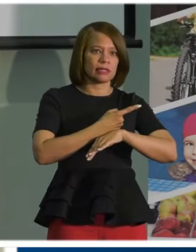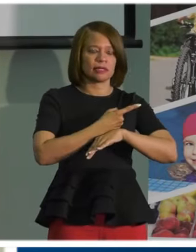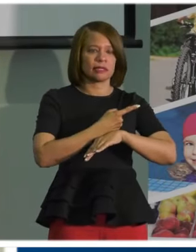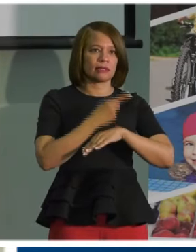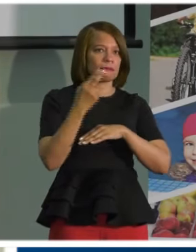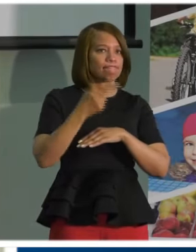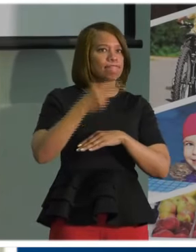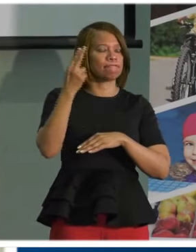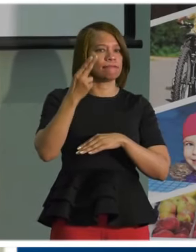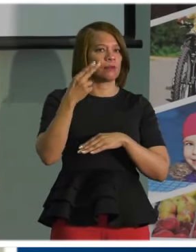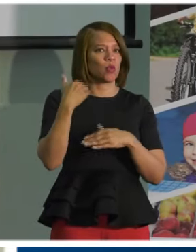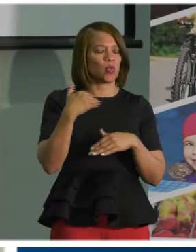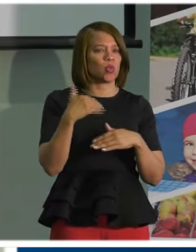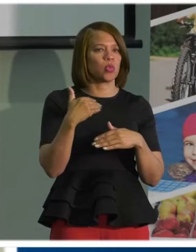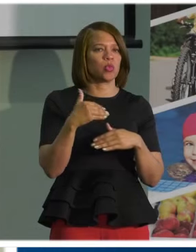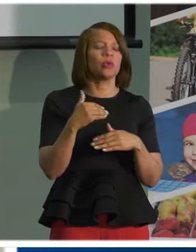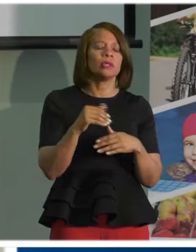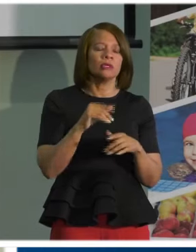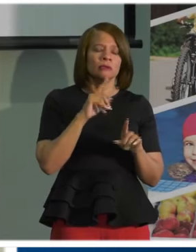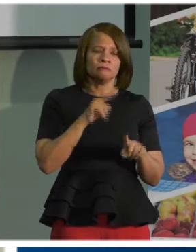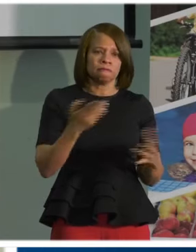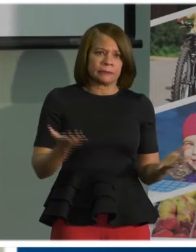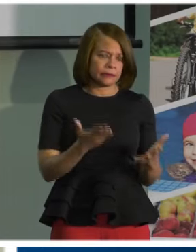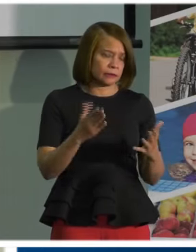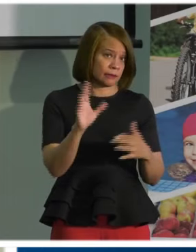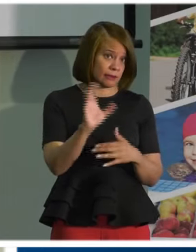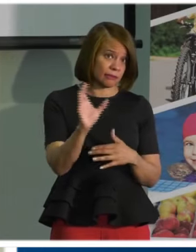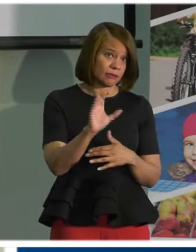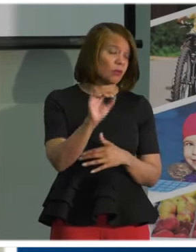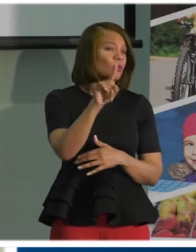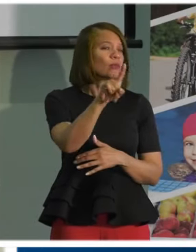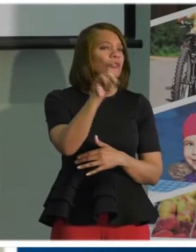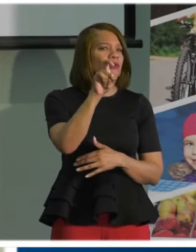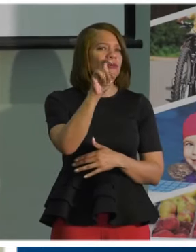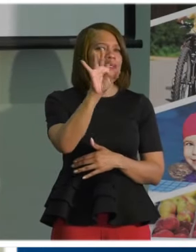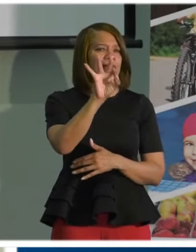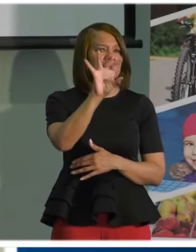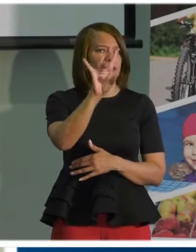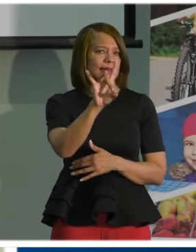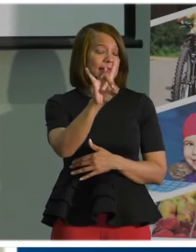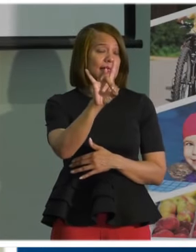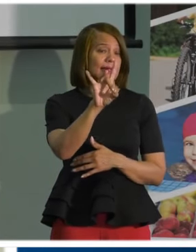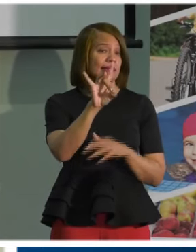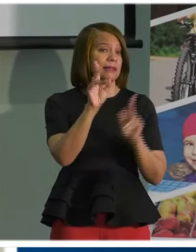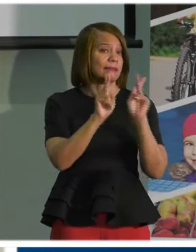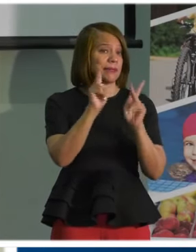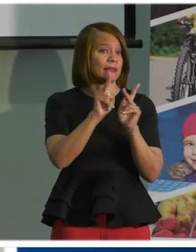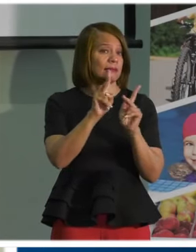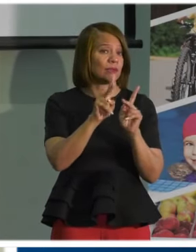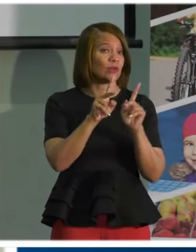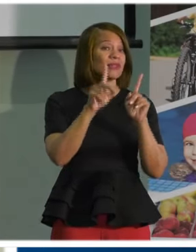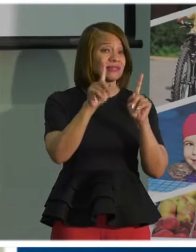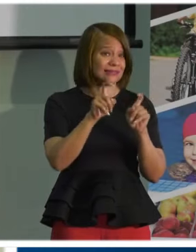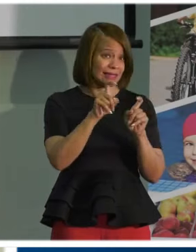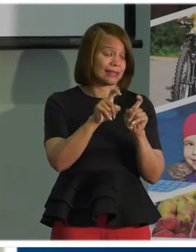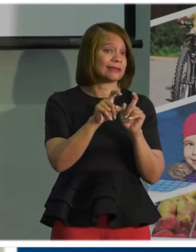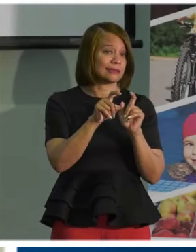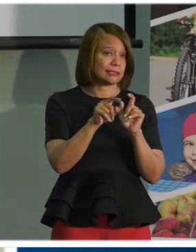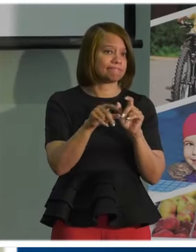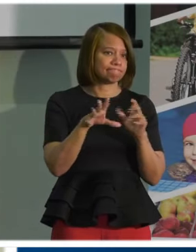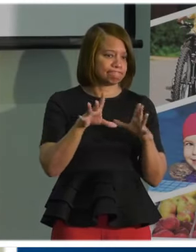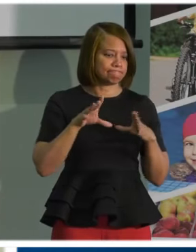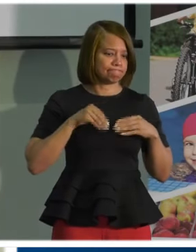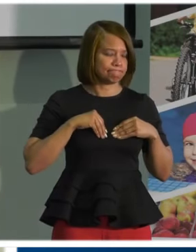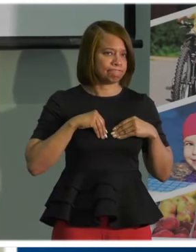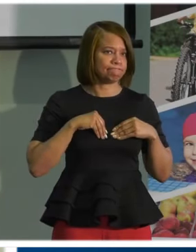cases reported here in Columbus with 198 cases. Our highest numbers are